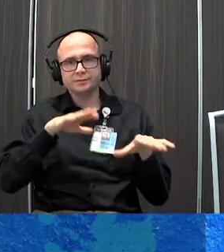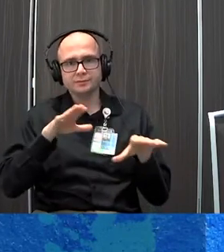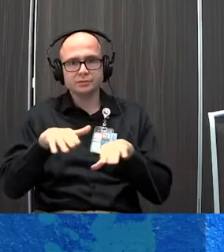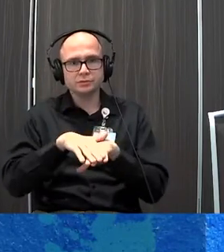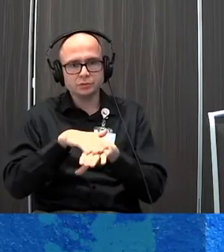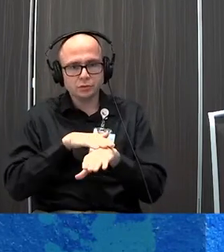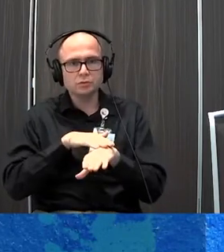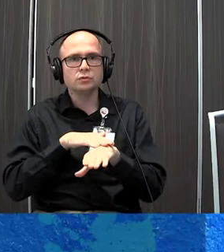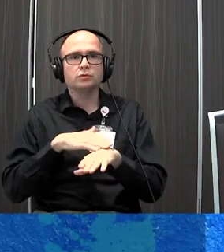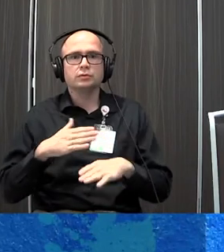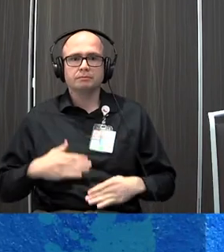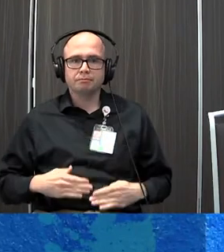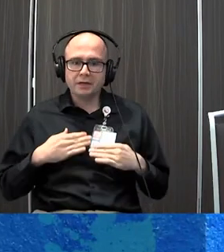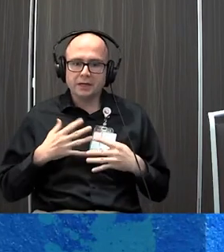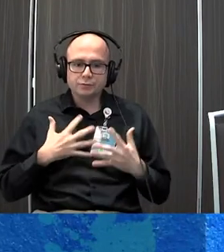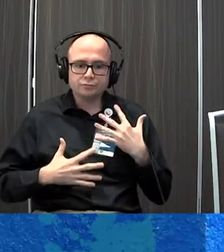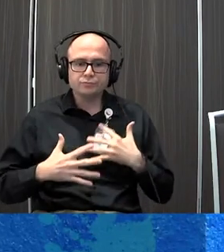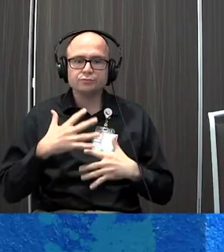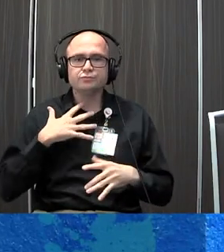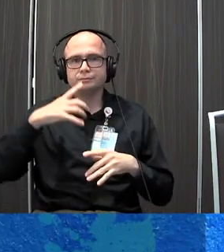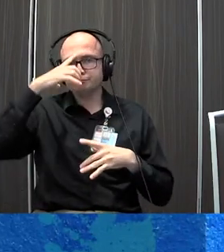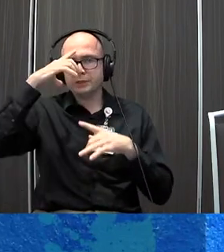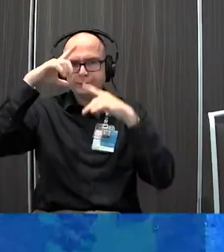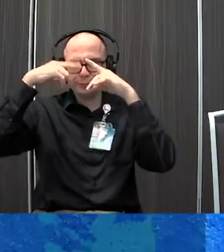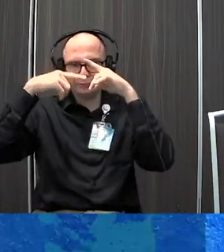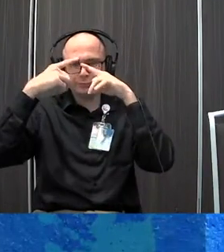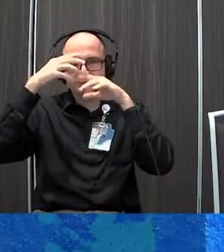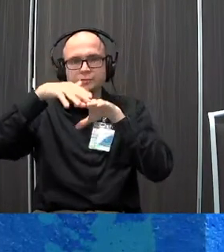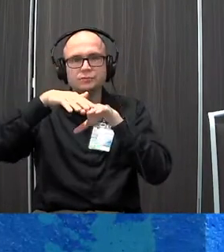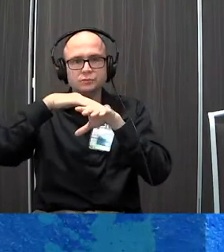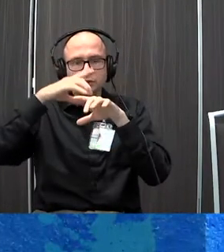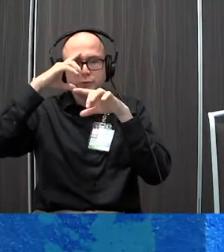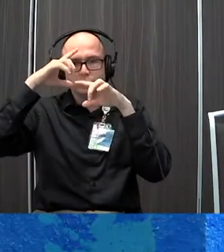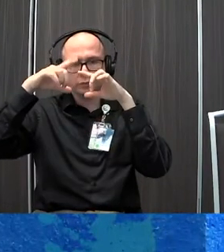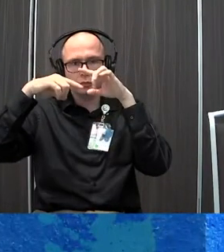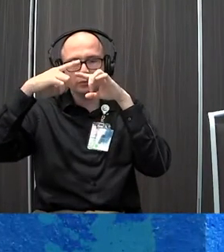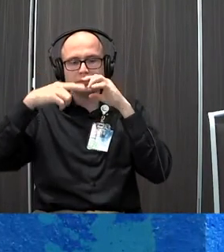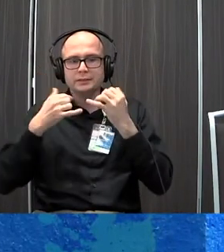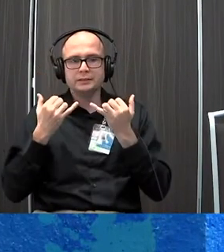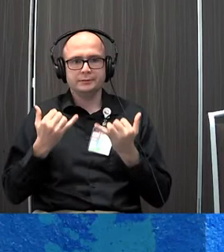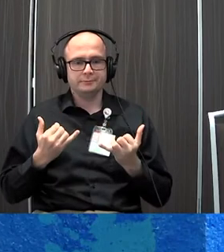it slows down your physiology, slows down your psychology, and hopefully helps you to come into the present moment.